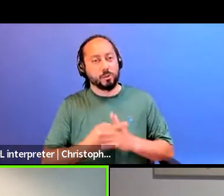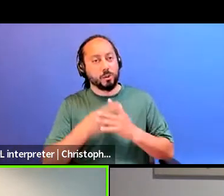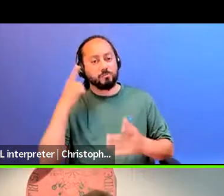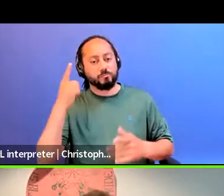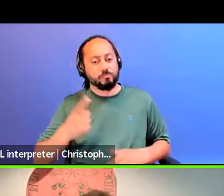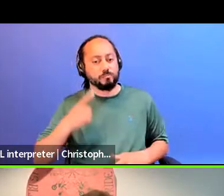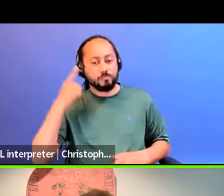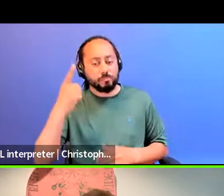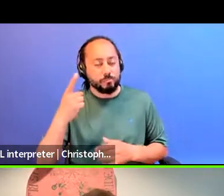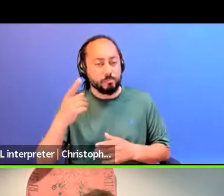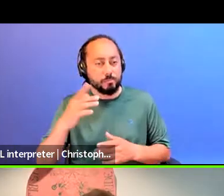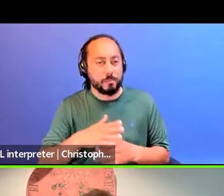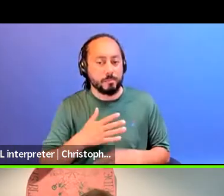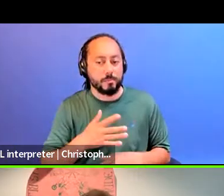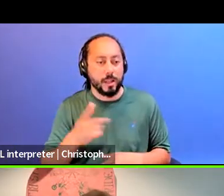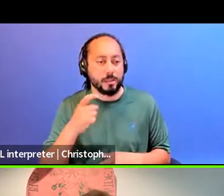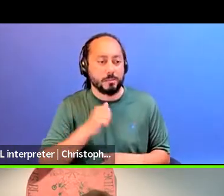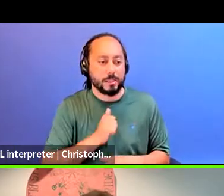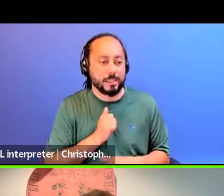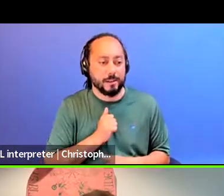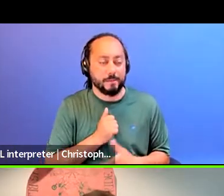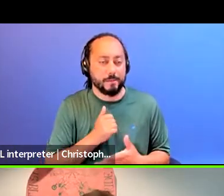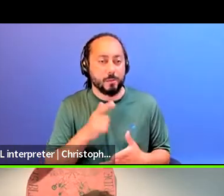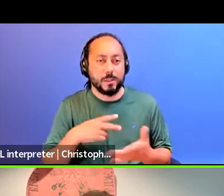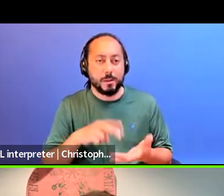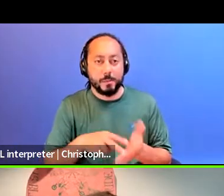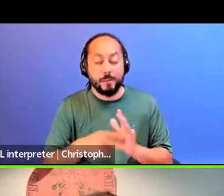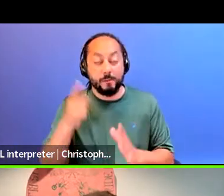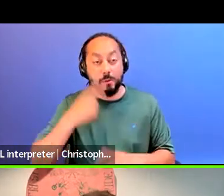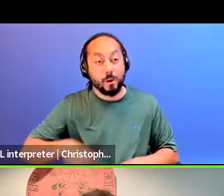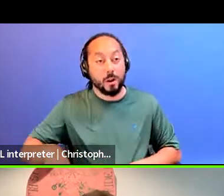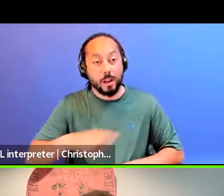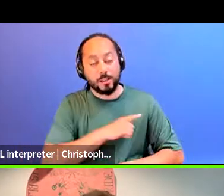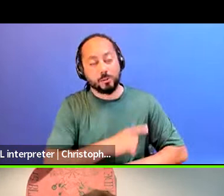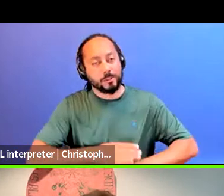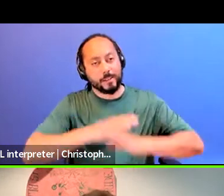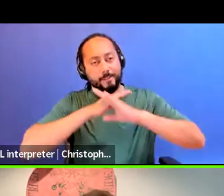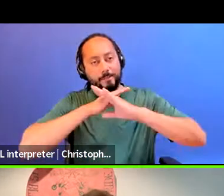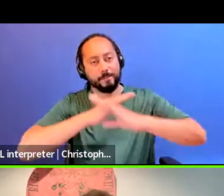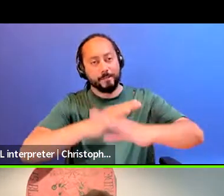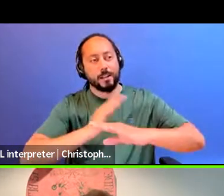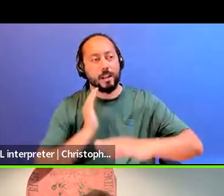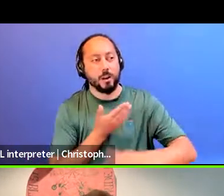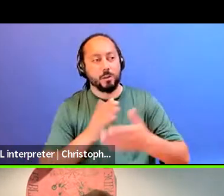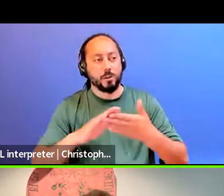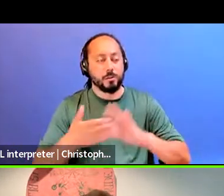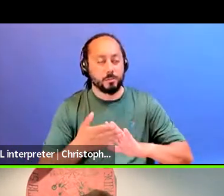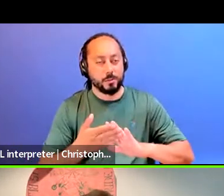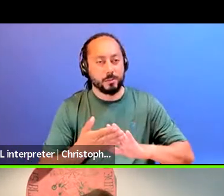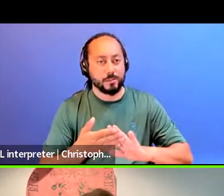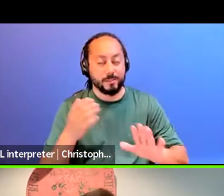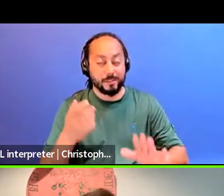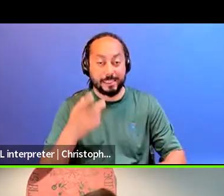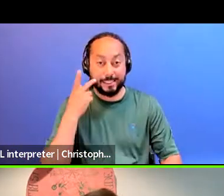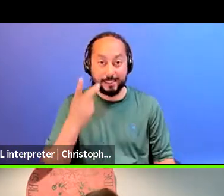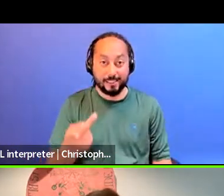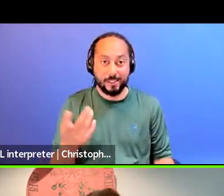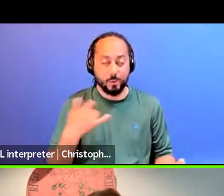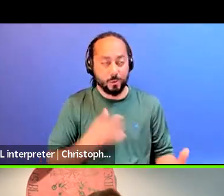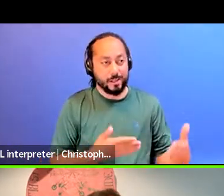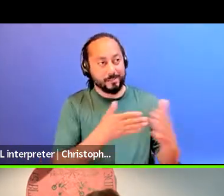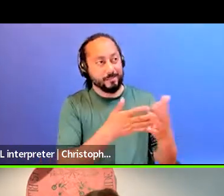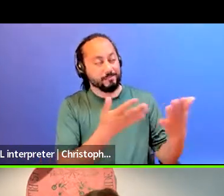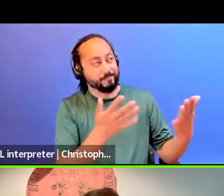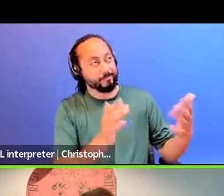um, my own, my own self in terms of what's it going to mean for us to defend our communities given, um, given what we're up against and